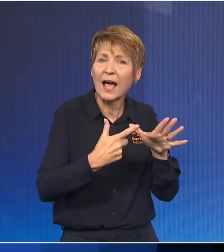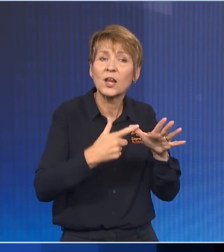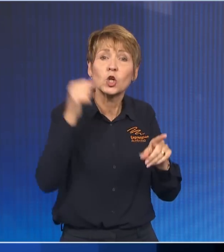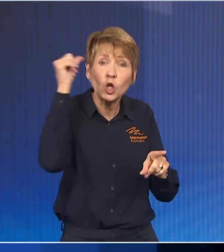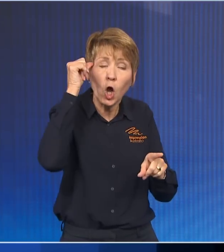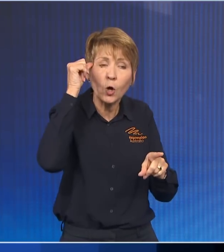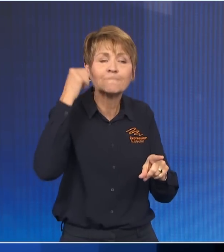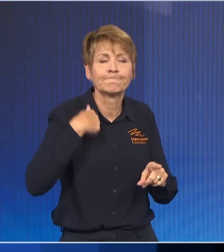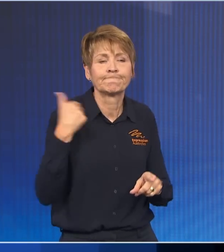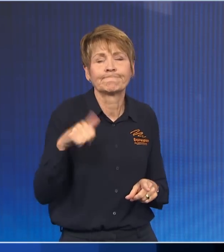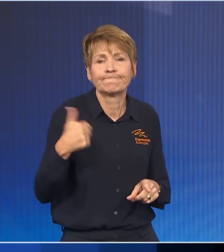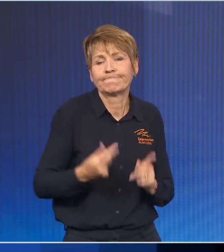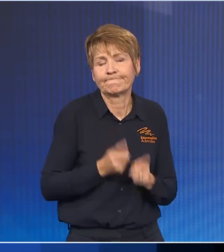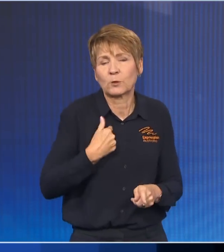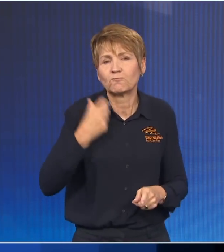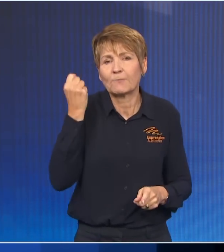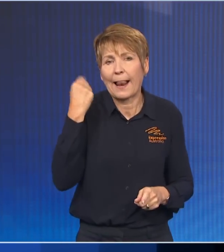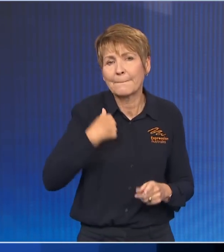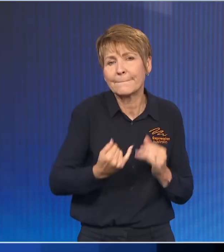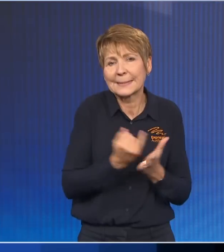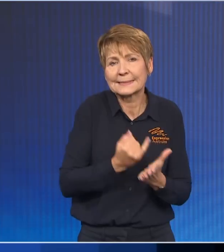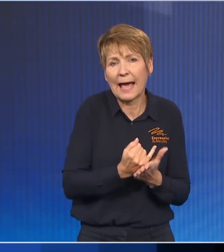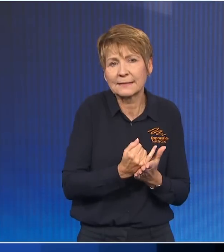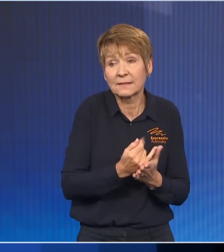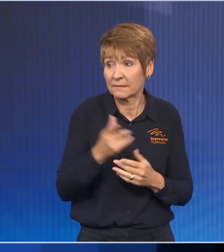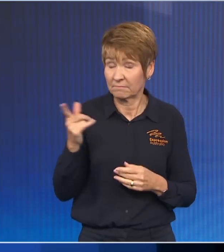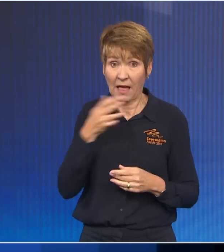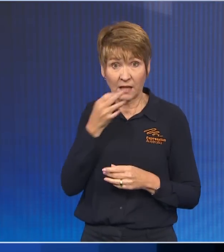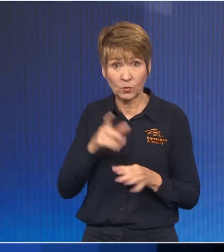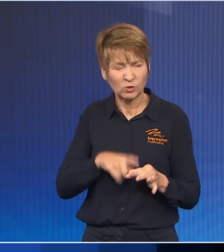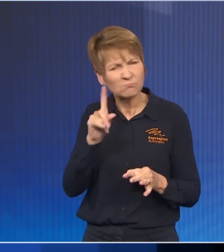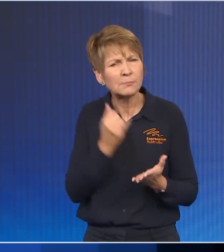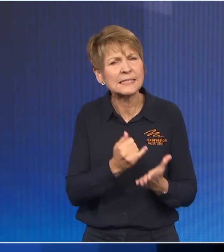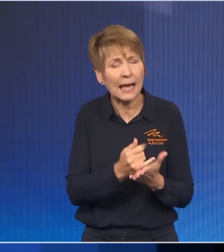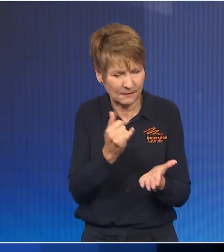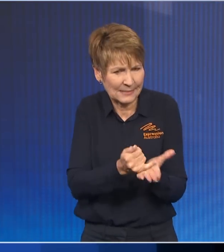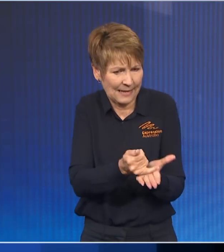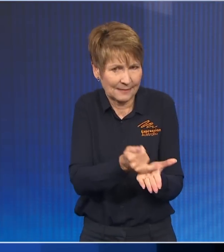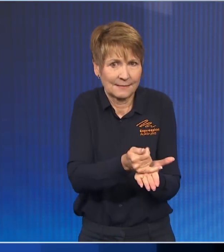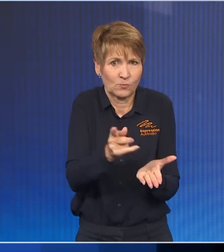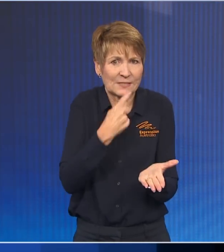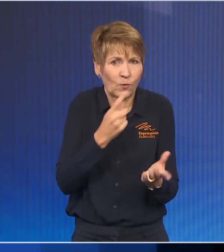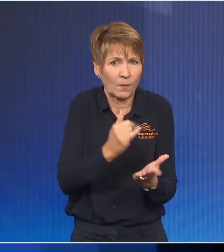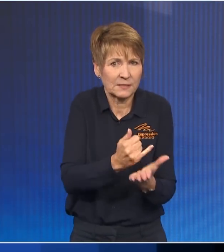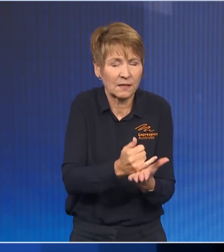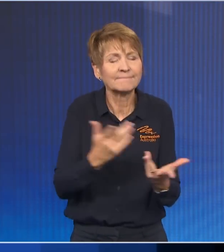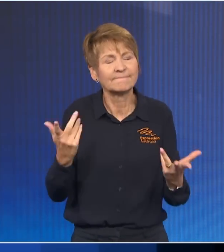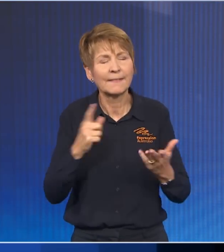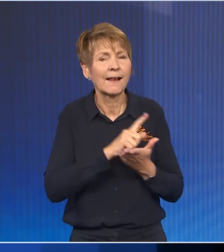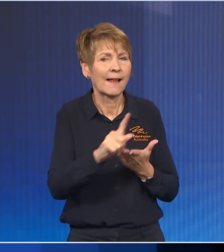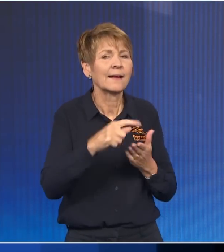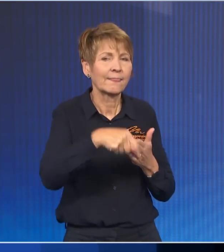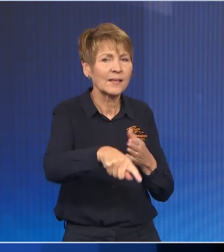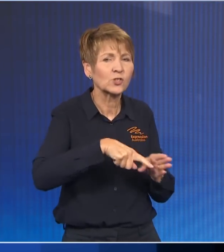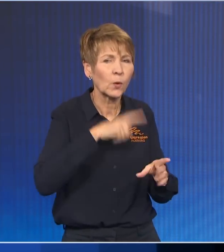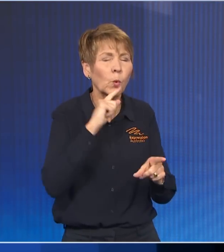mistakes that we made. What changes specifically, though? And in particular, it will be, as we'd always said, brought to our state conference later on this year in relation to